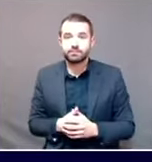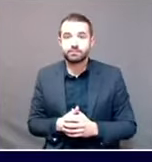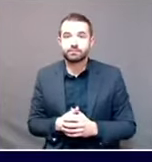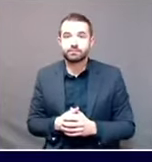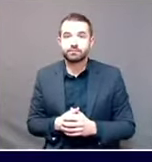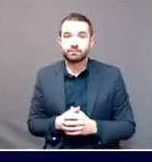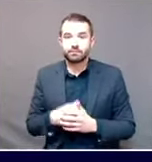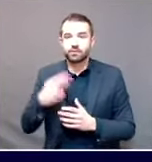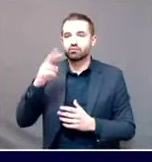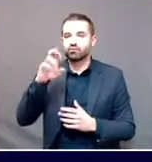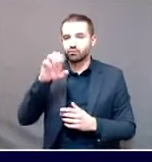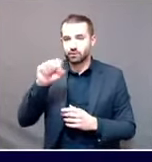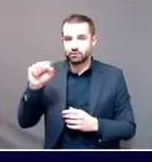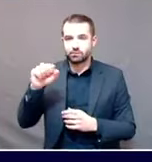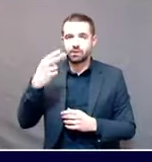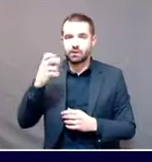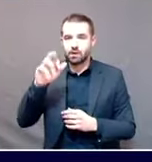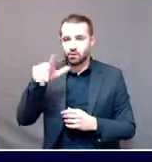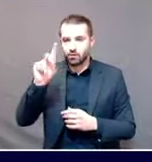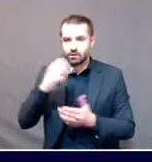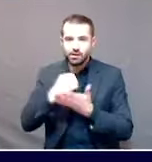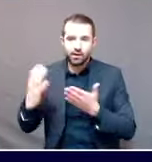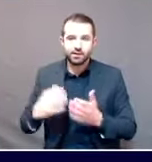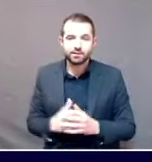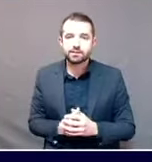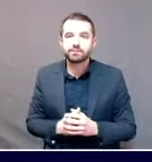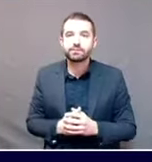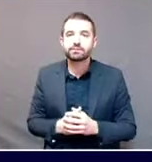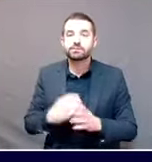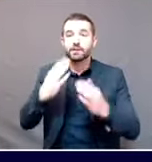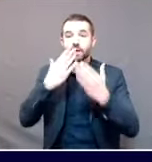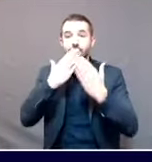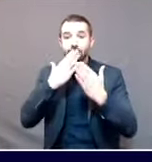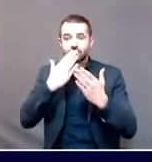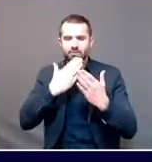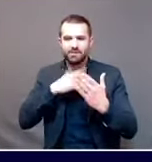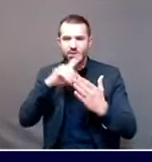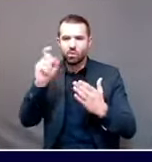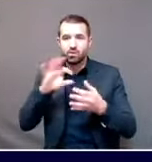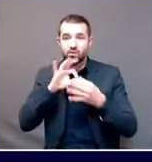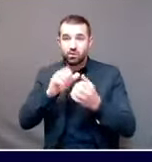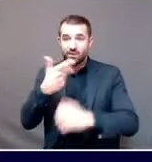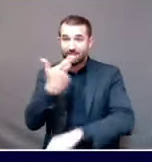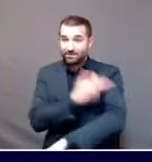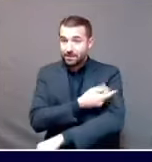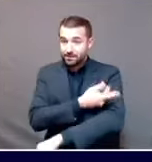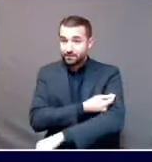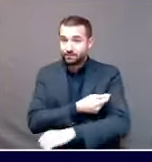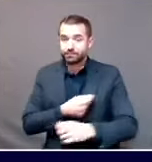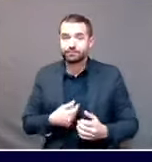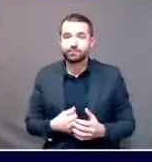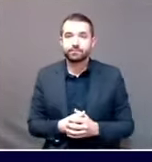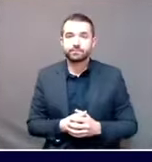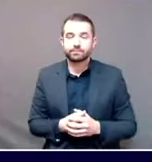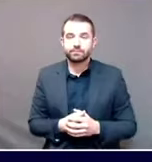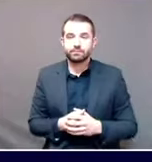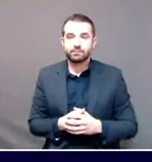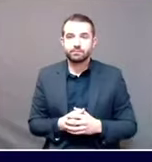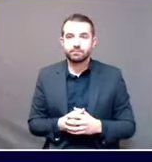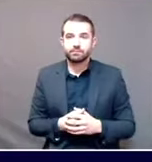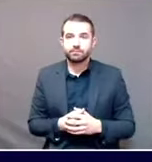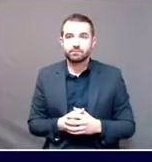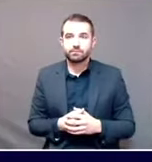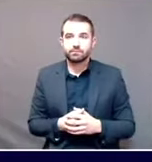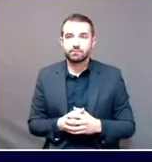afternoon. Thanks for taking my question. I had a question about vaccines, if I could. Given what happened earlier this week with the confusion about the shipment